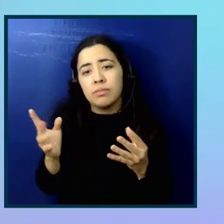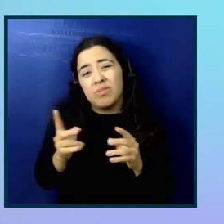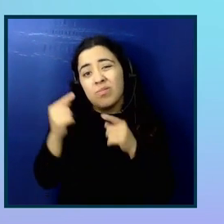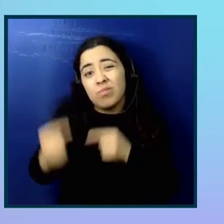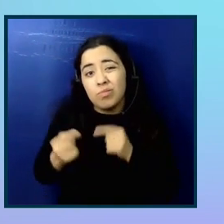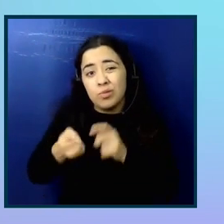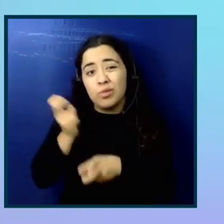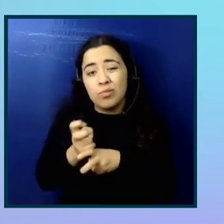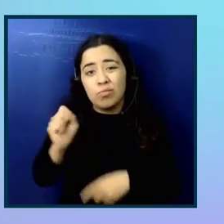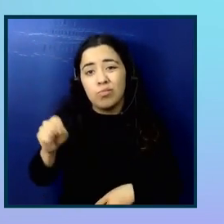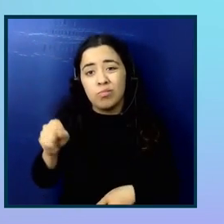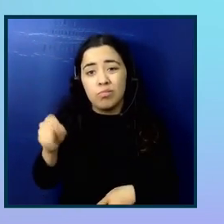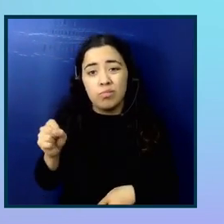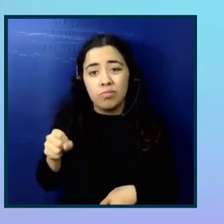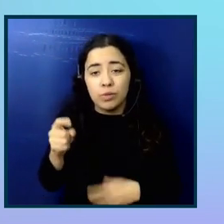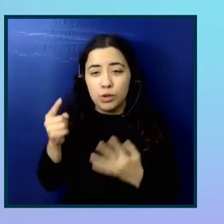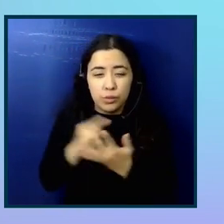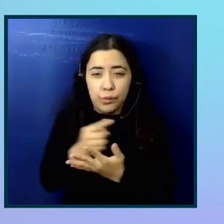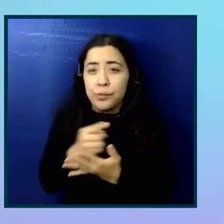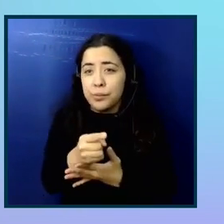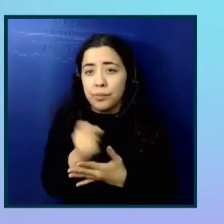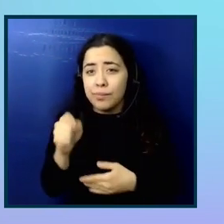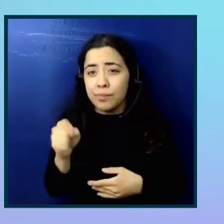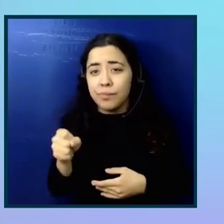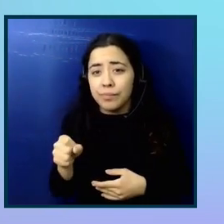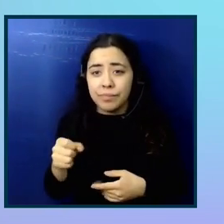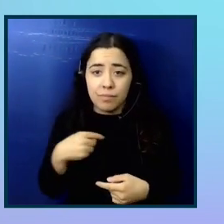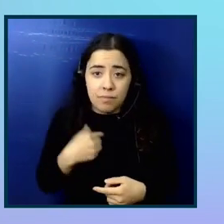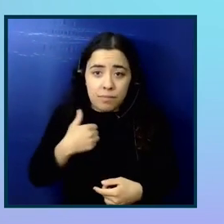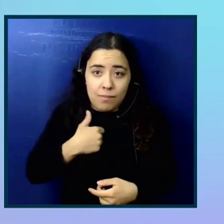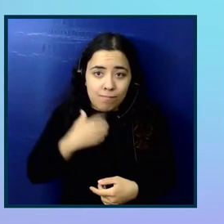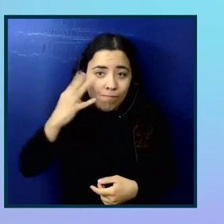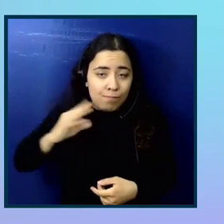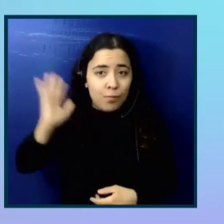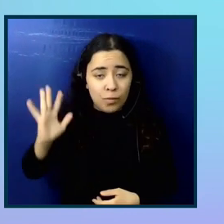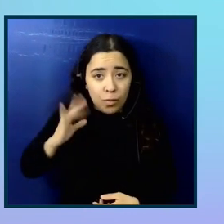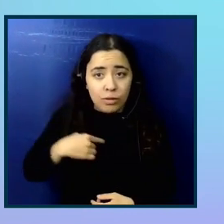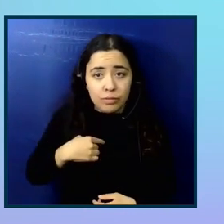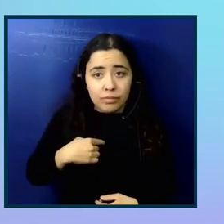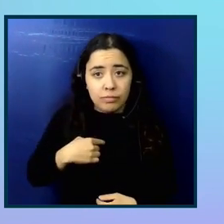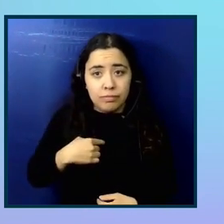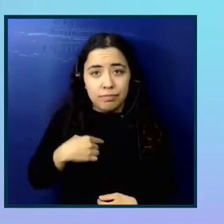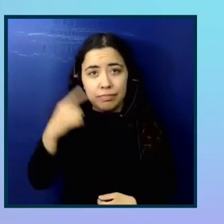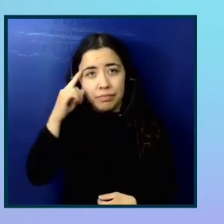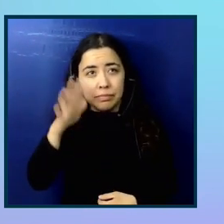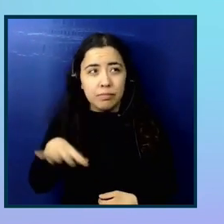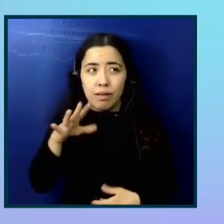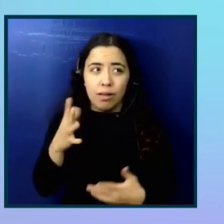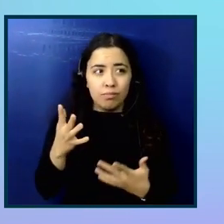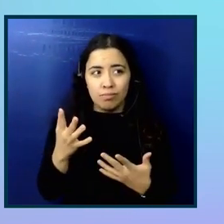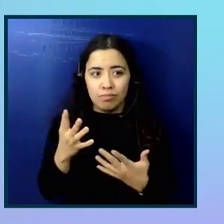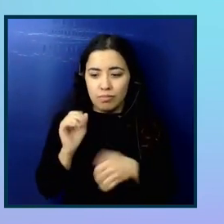one to navigate through. I've had to do it myself. And I think it's just about working closely